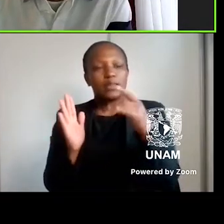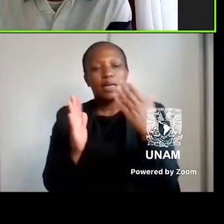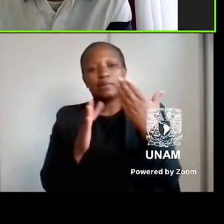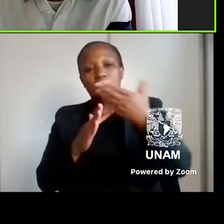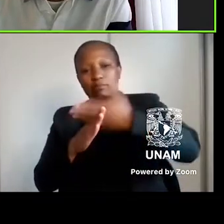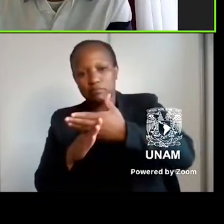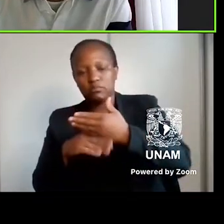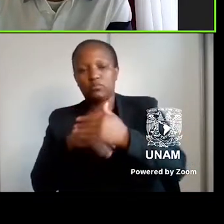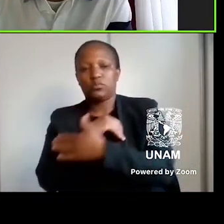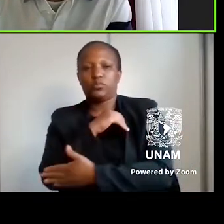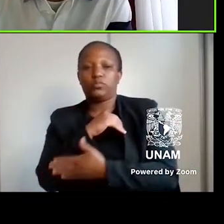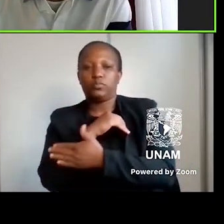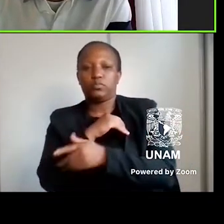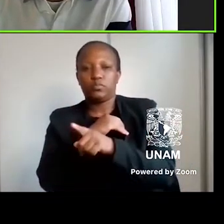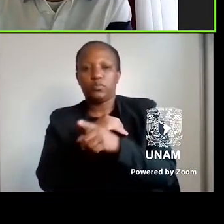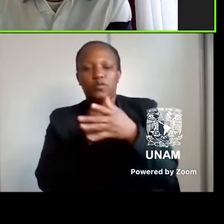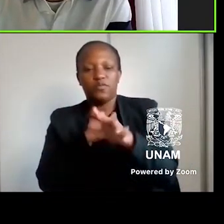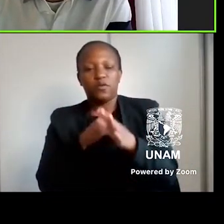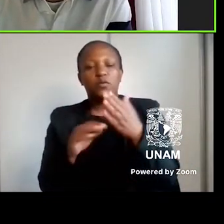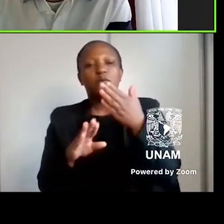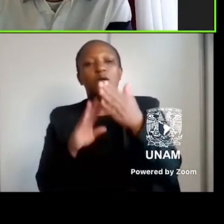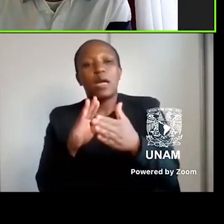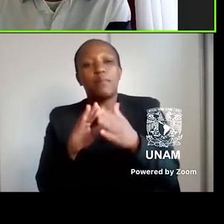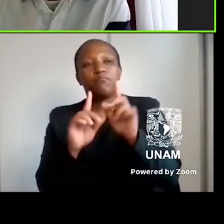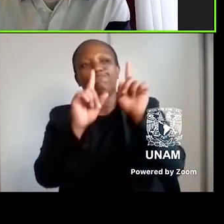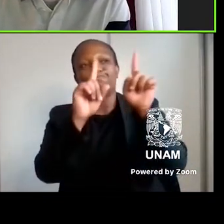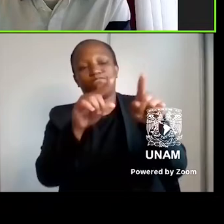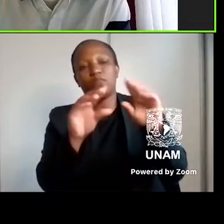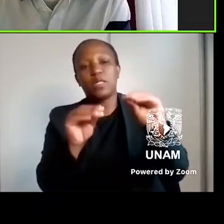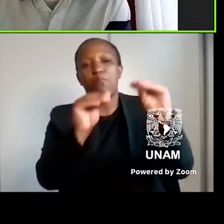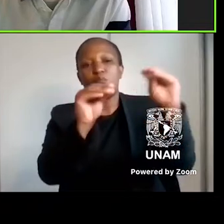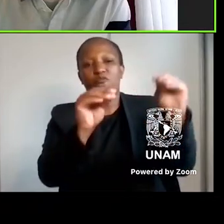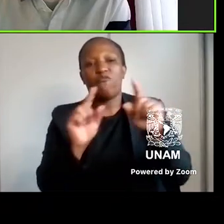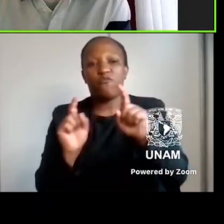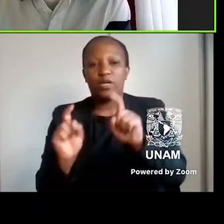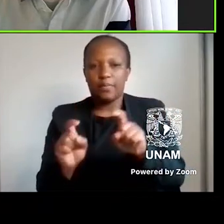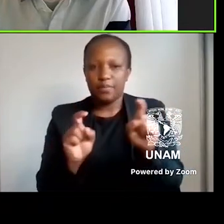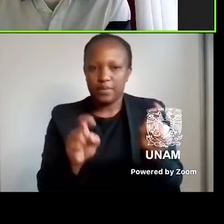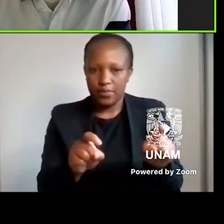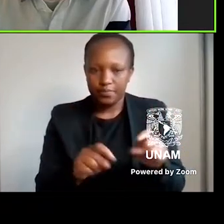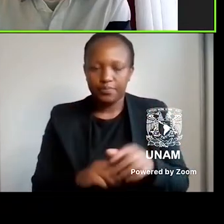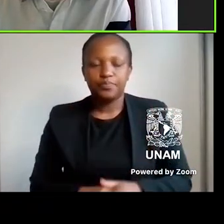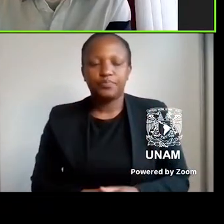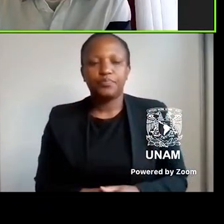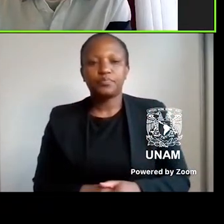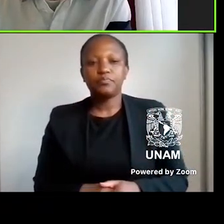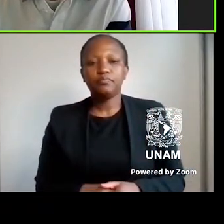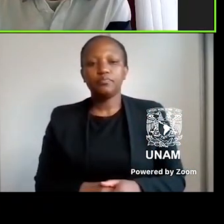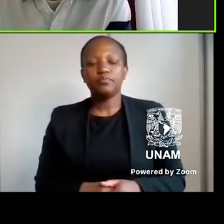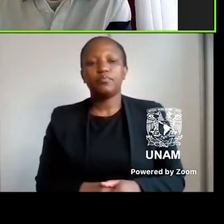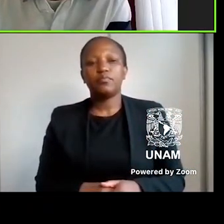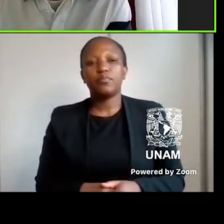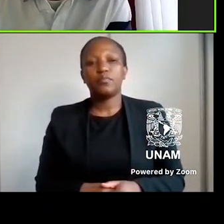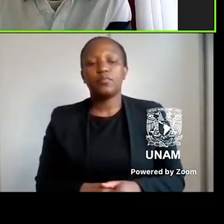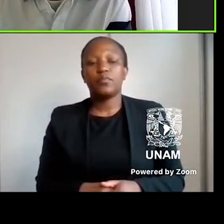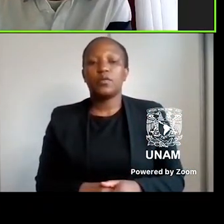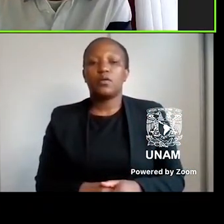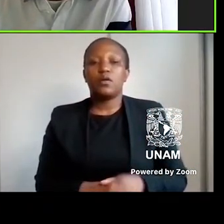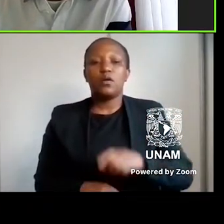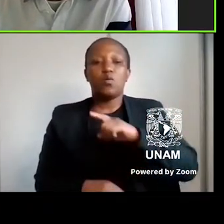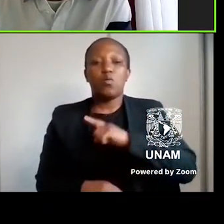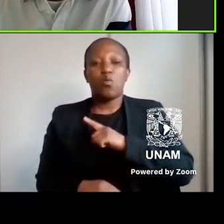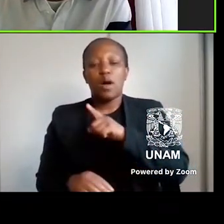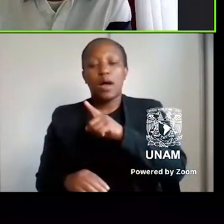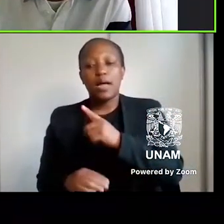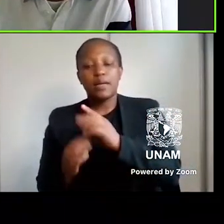meandering across the world, they end up in Cape Town. In an attempt to overcome the temporal distance between herself and the